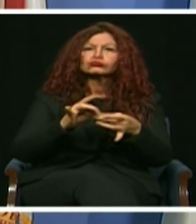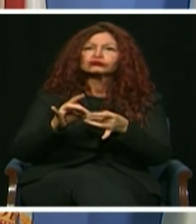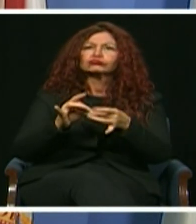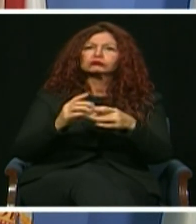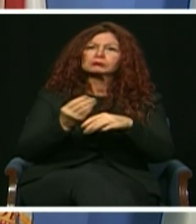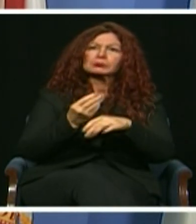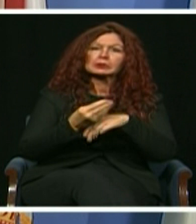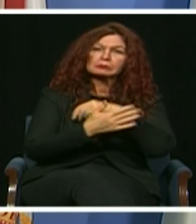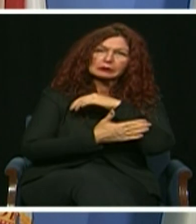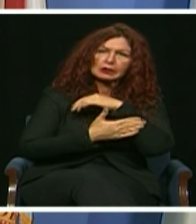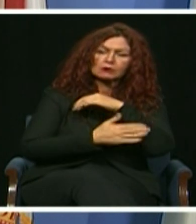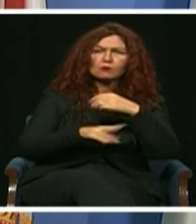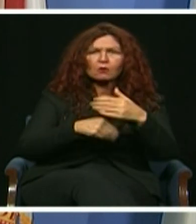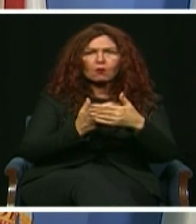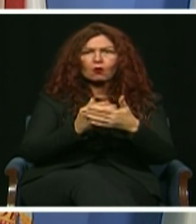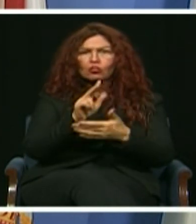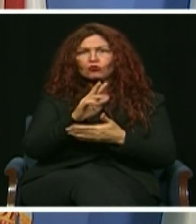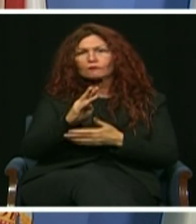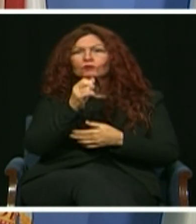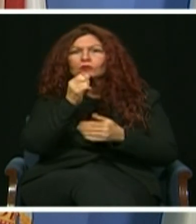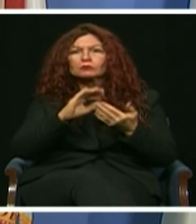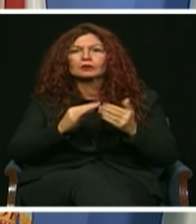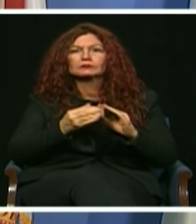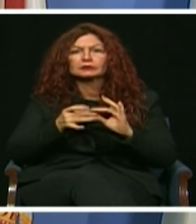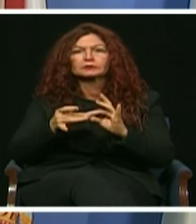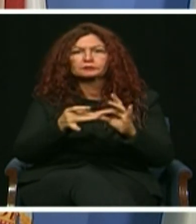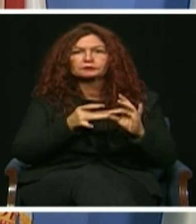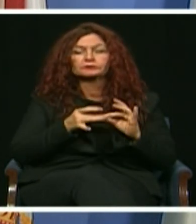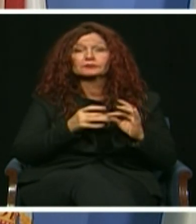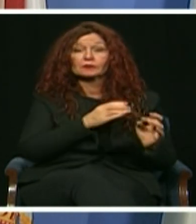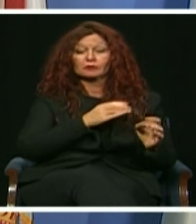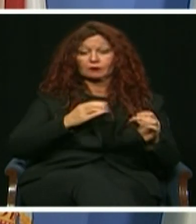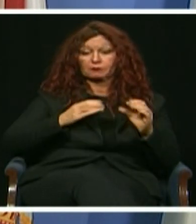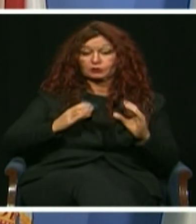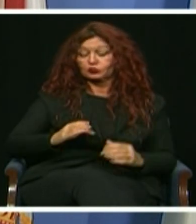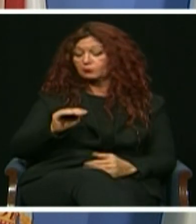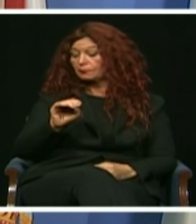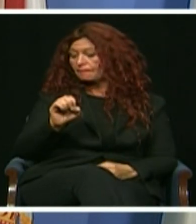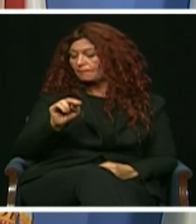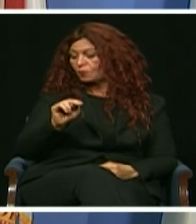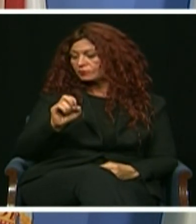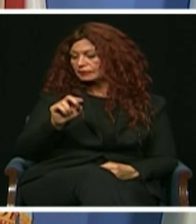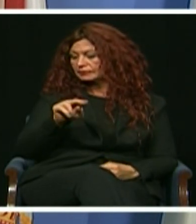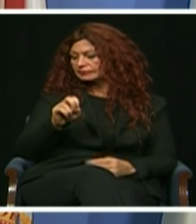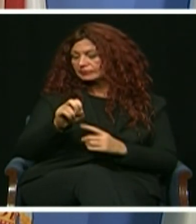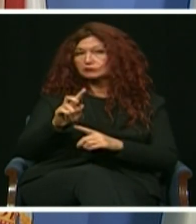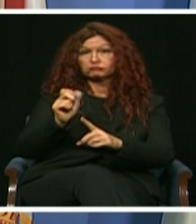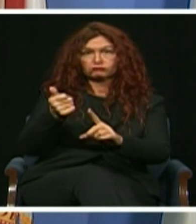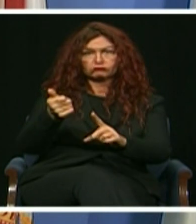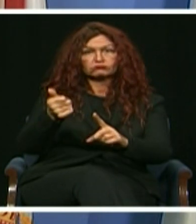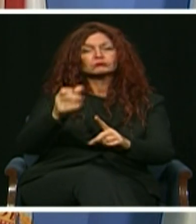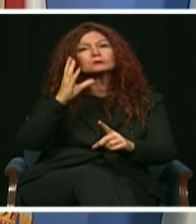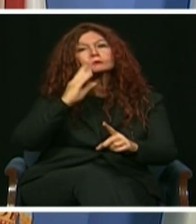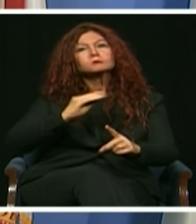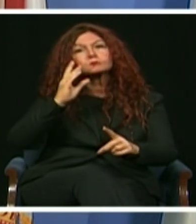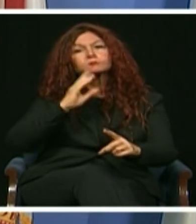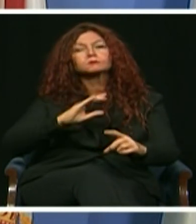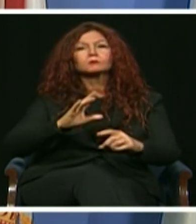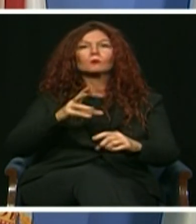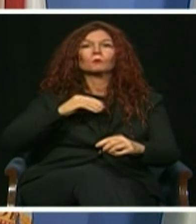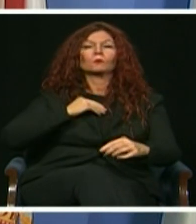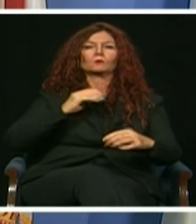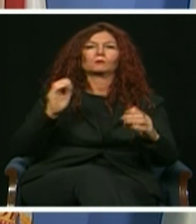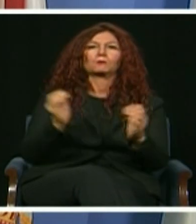of our municipalities. Commissioner Jean Monestime brings the personal experience and voice of a small business owner to our commission and